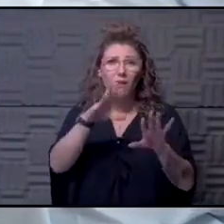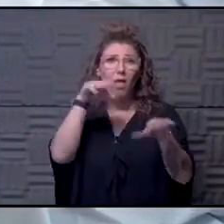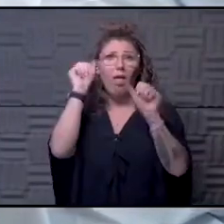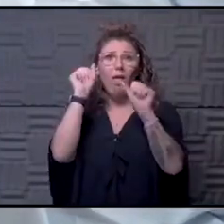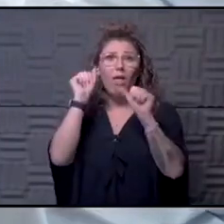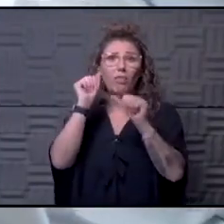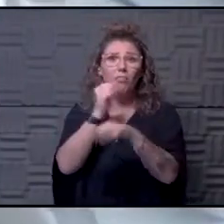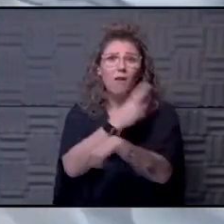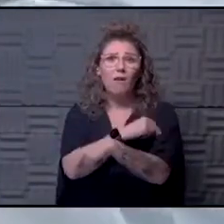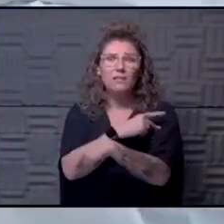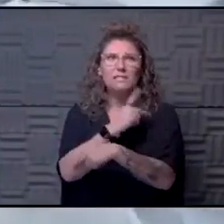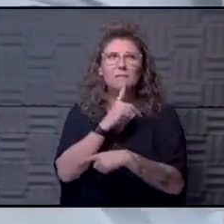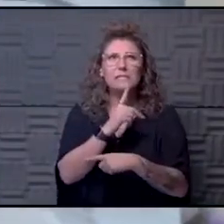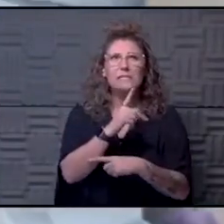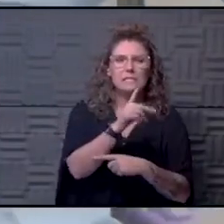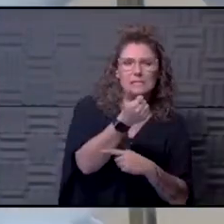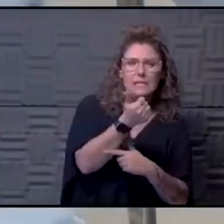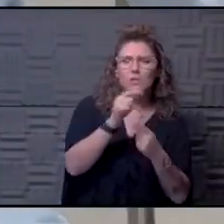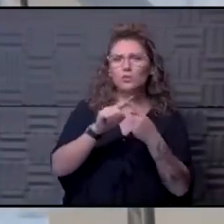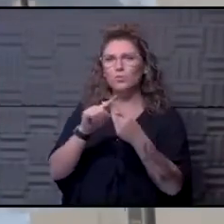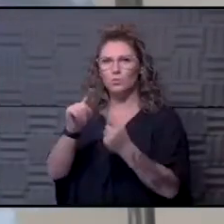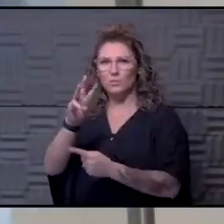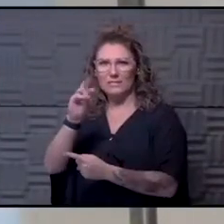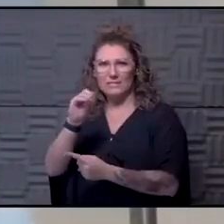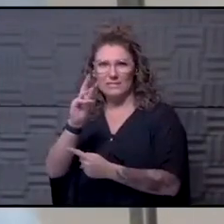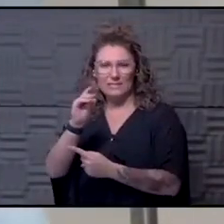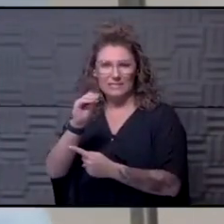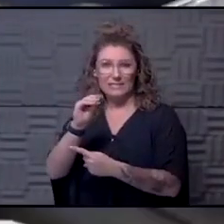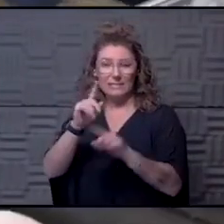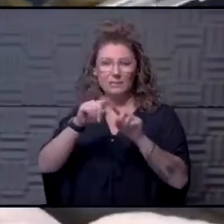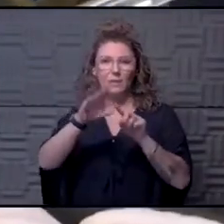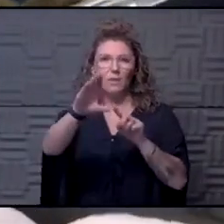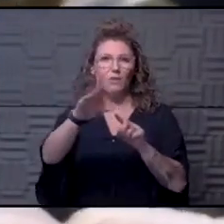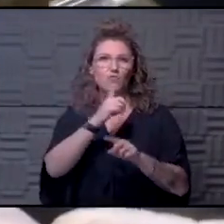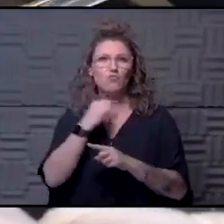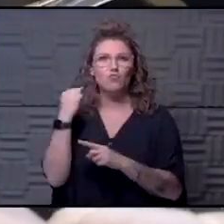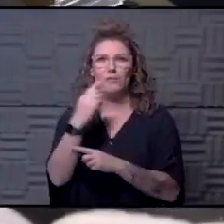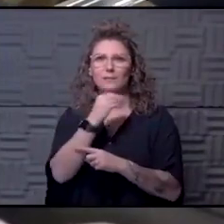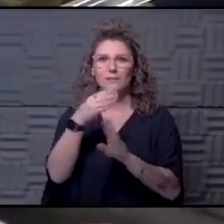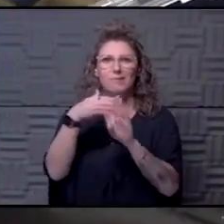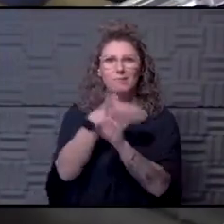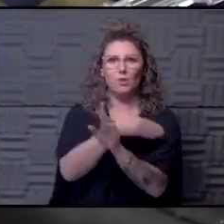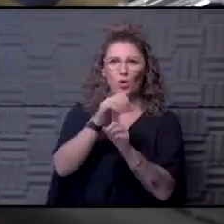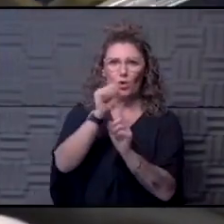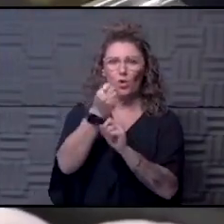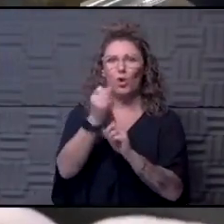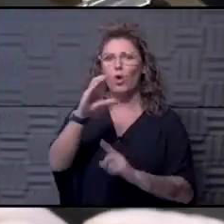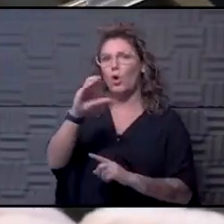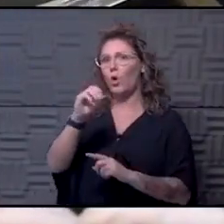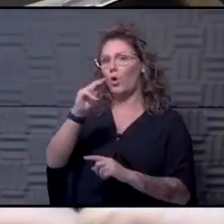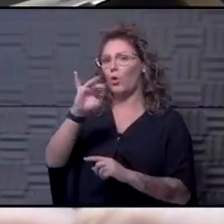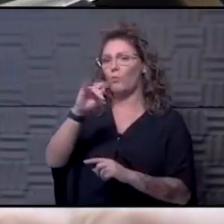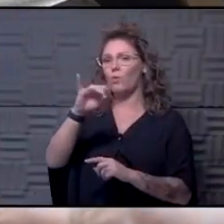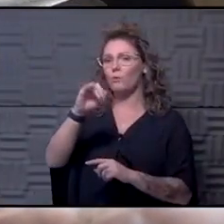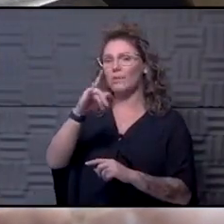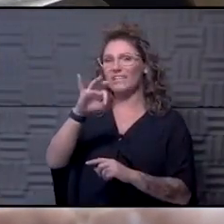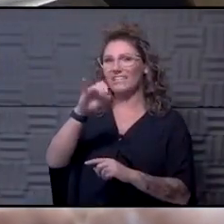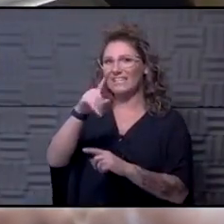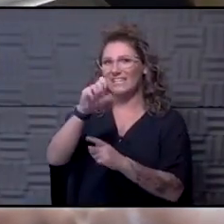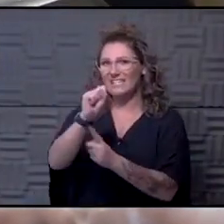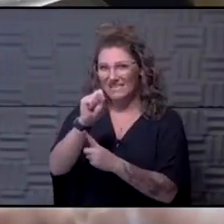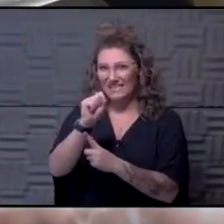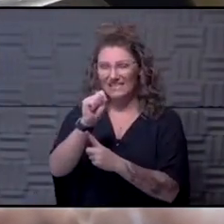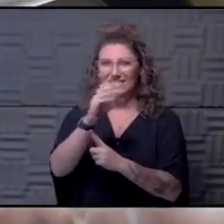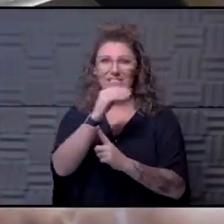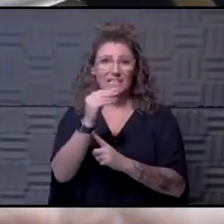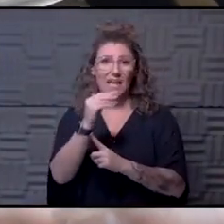anywhere from 10 to say 60, depending on that person's risk and comorbidities. And of course, we would like to get those monoclonal antibodies to